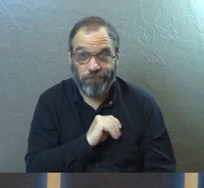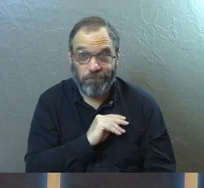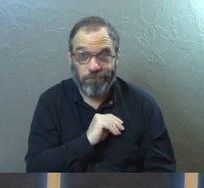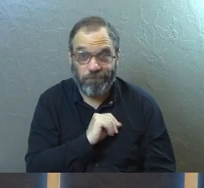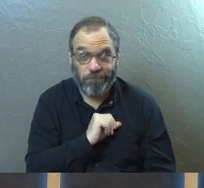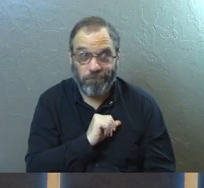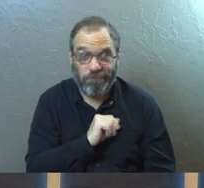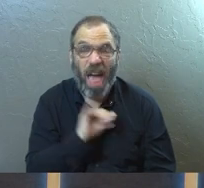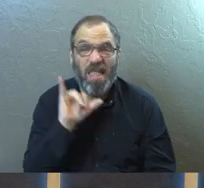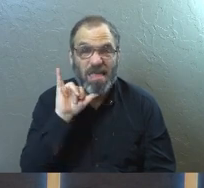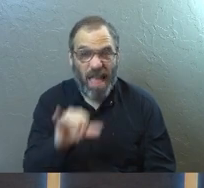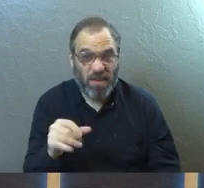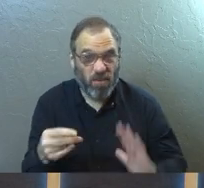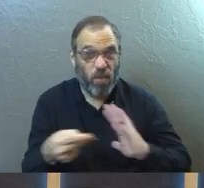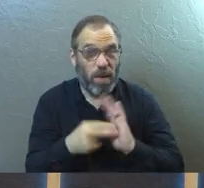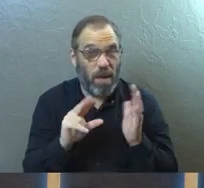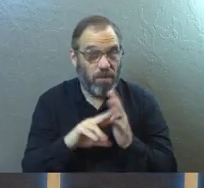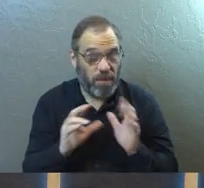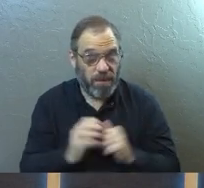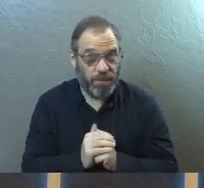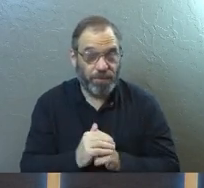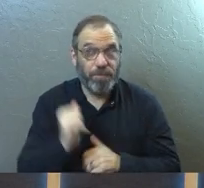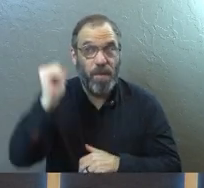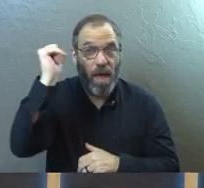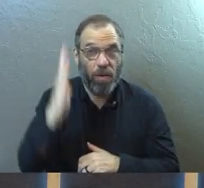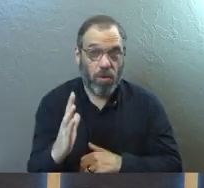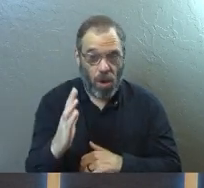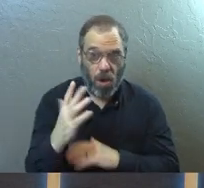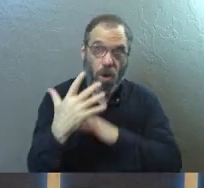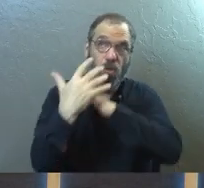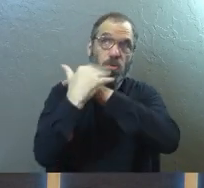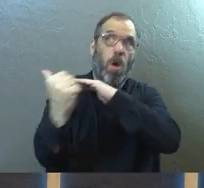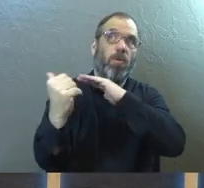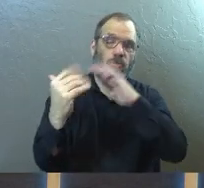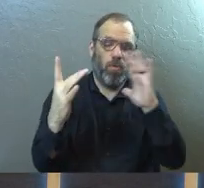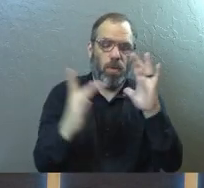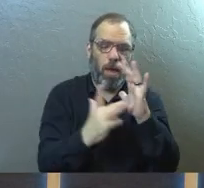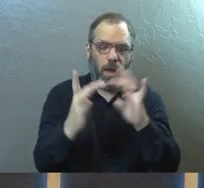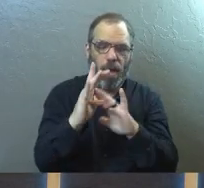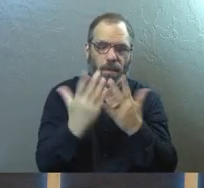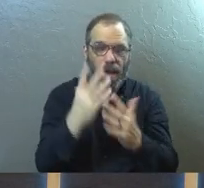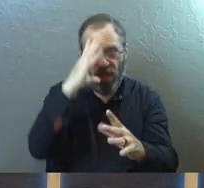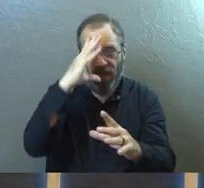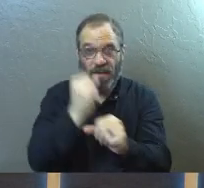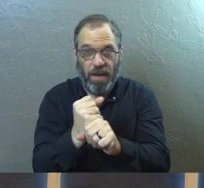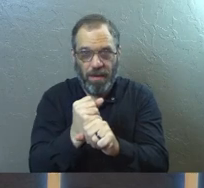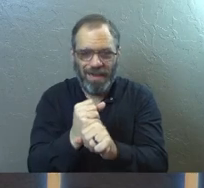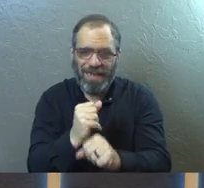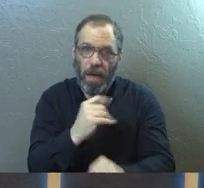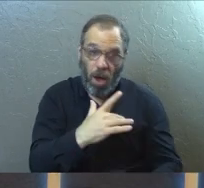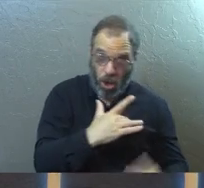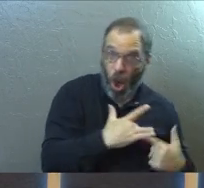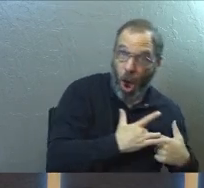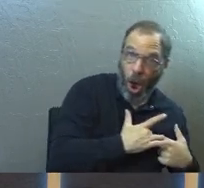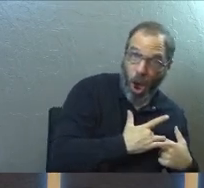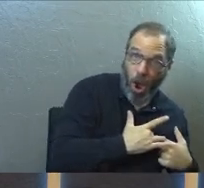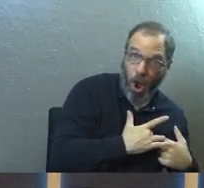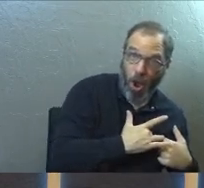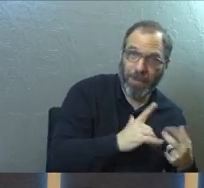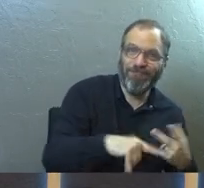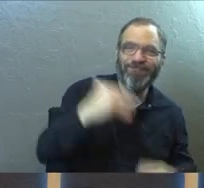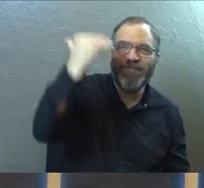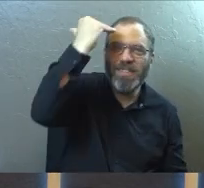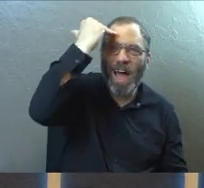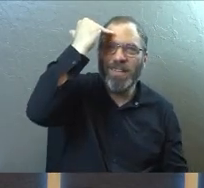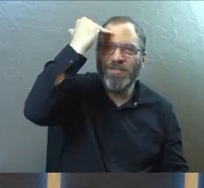That's the big idea. And God calls us to a biblical faith that's not just heart, it's also